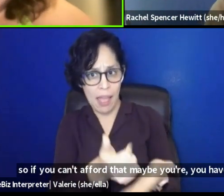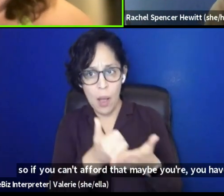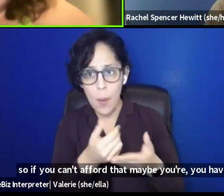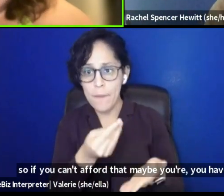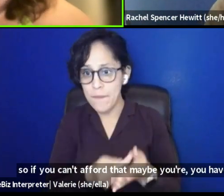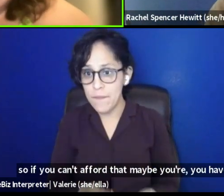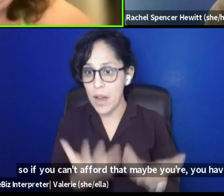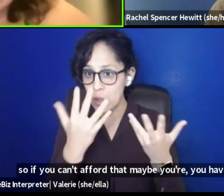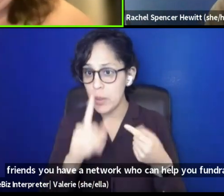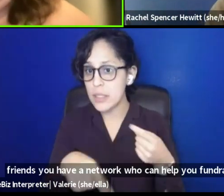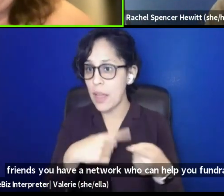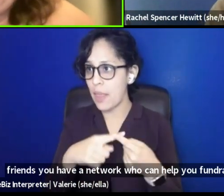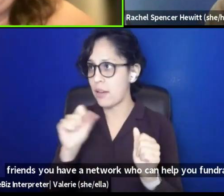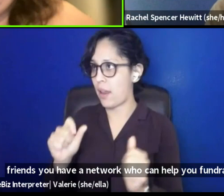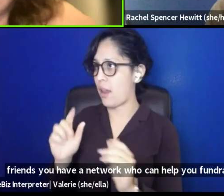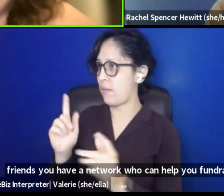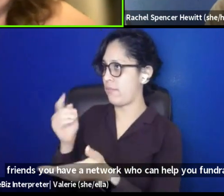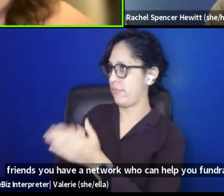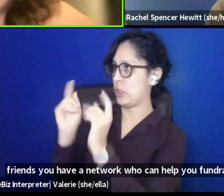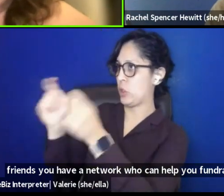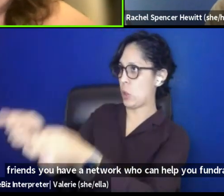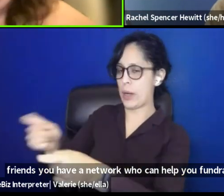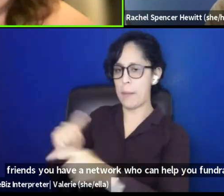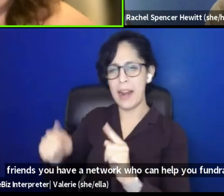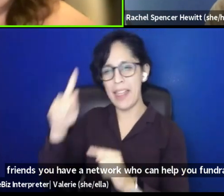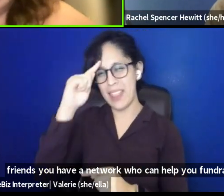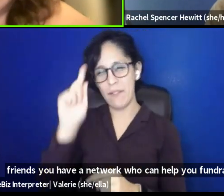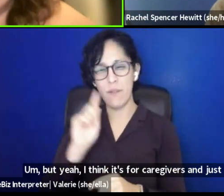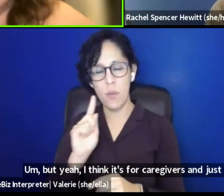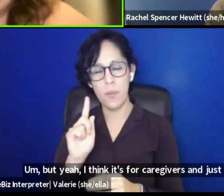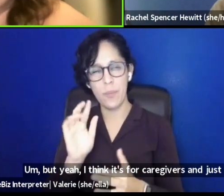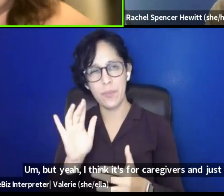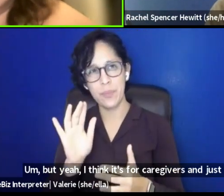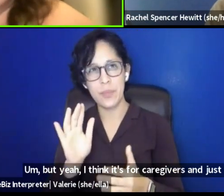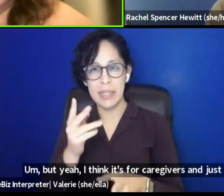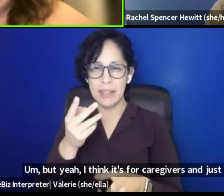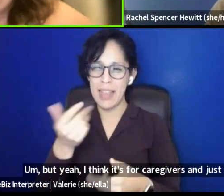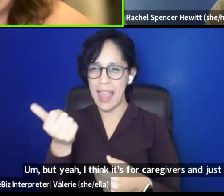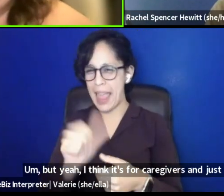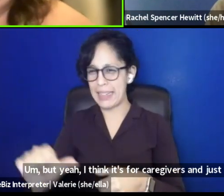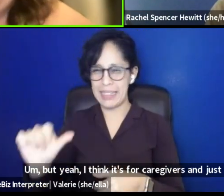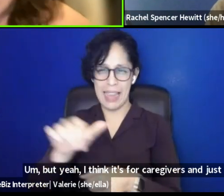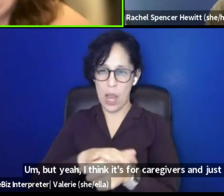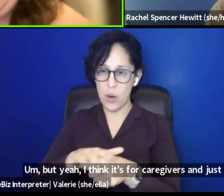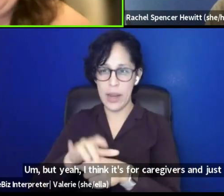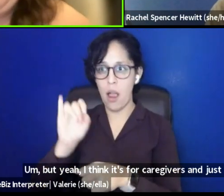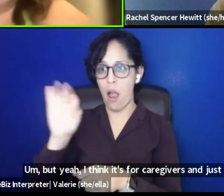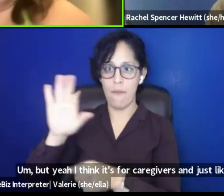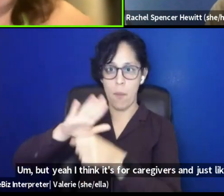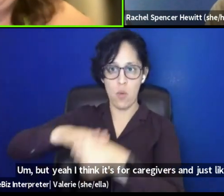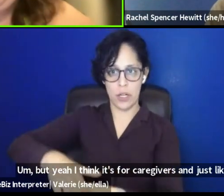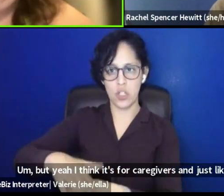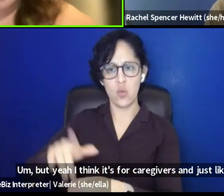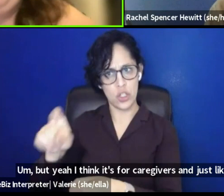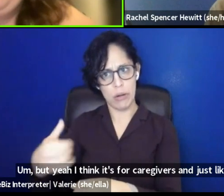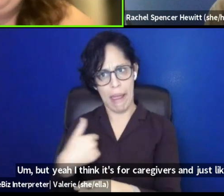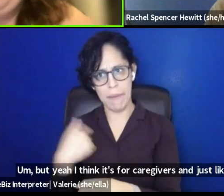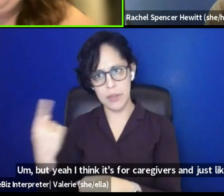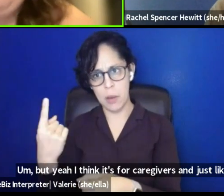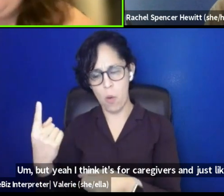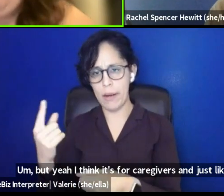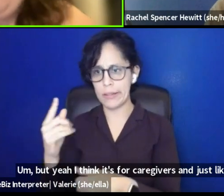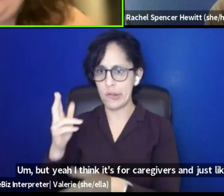Um, but yeah, I think it's for caregivers and just like every area of oppression, right? Oppression